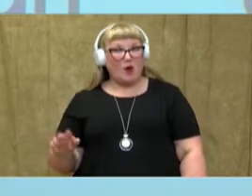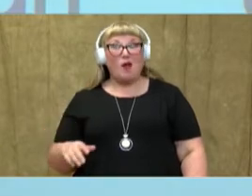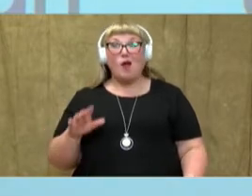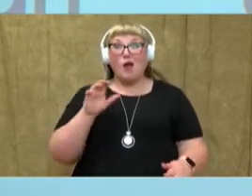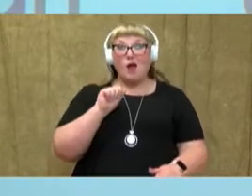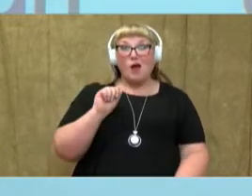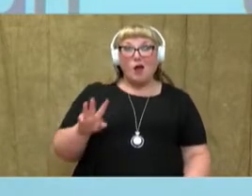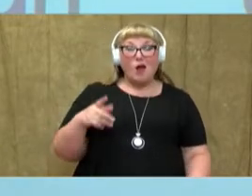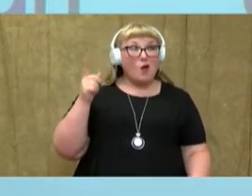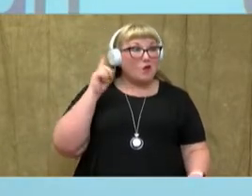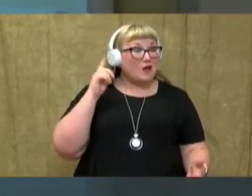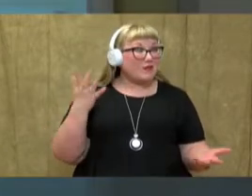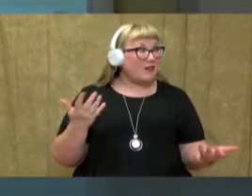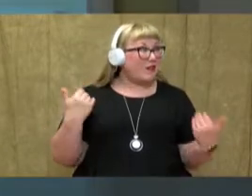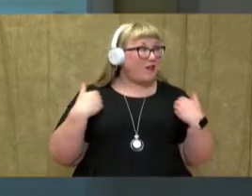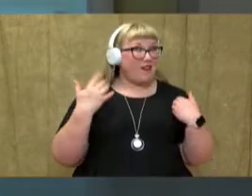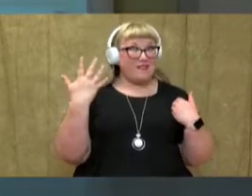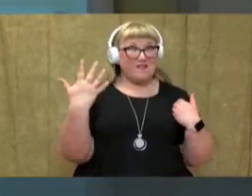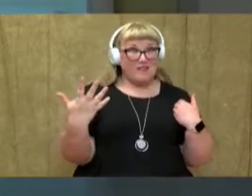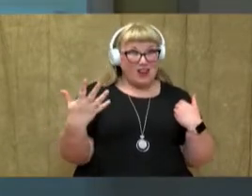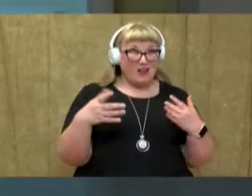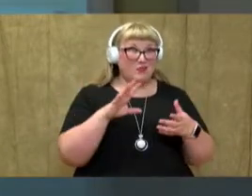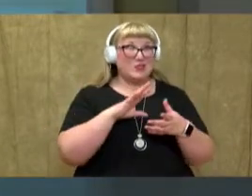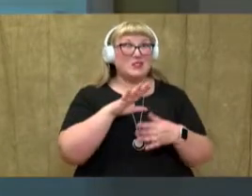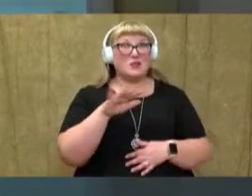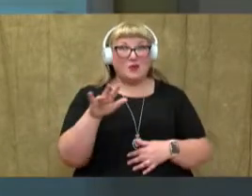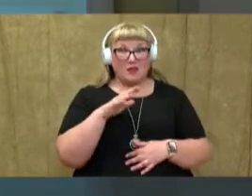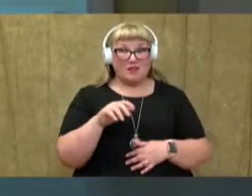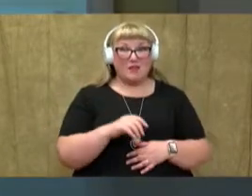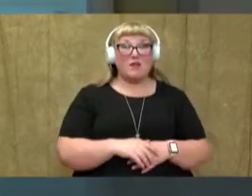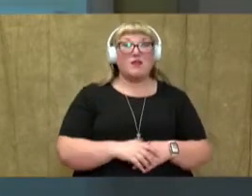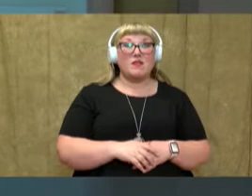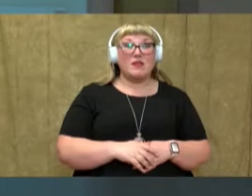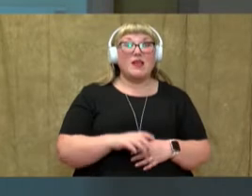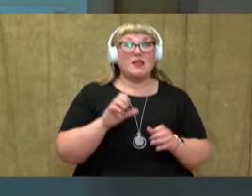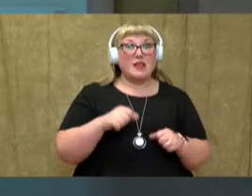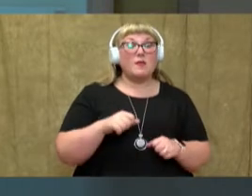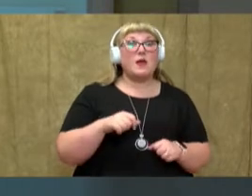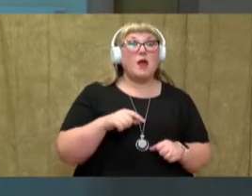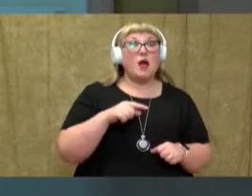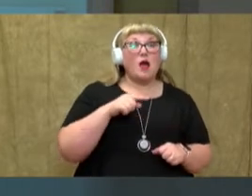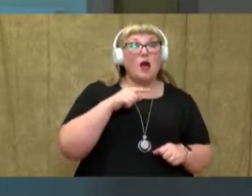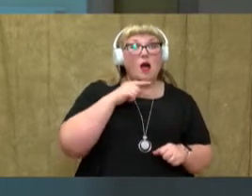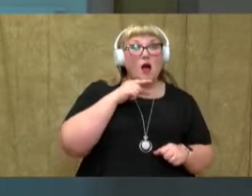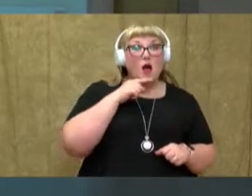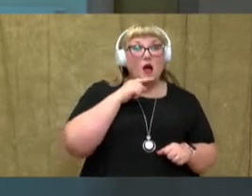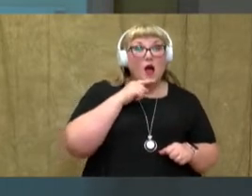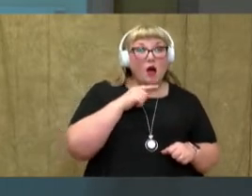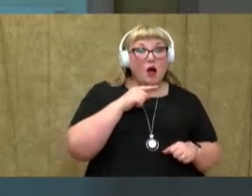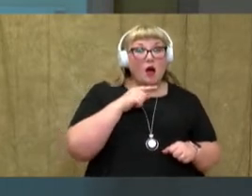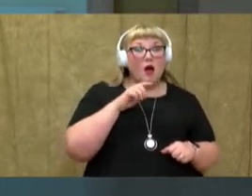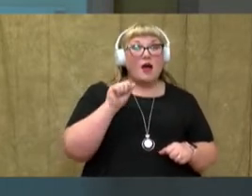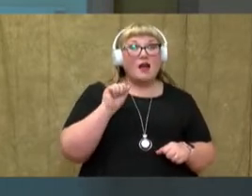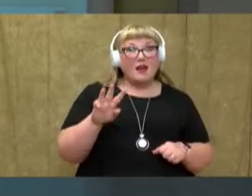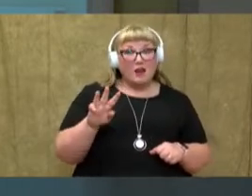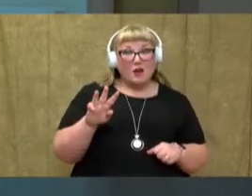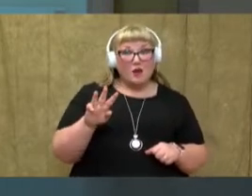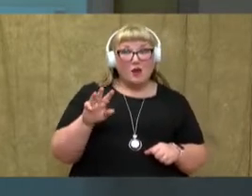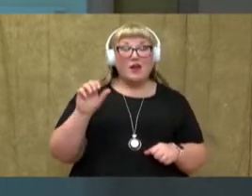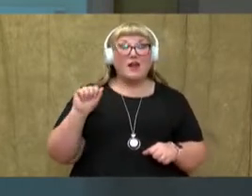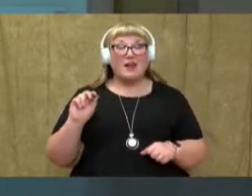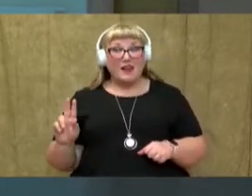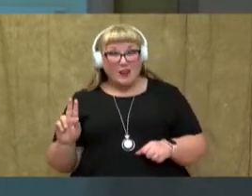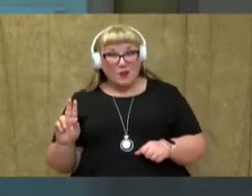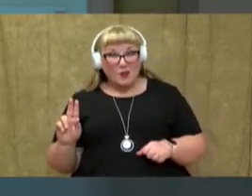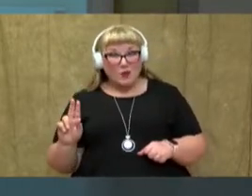The oi sound has five spellings. It can be a by itself, a-w, a-u,